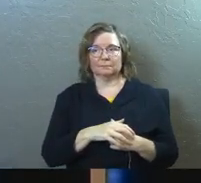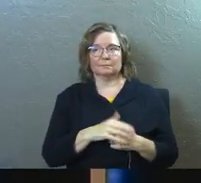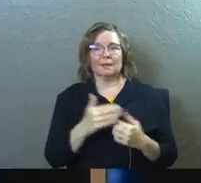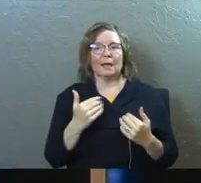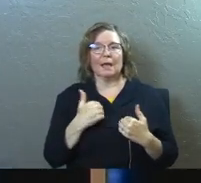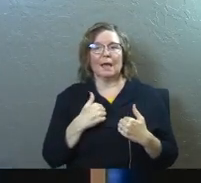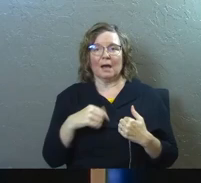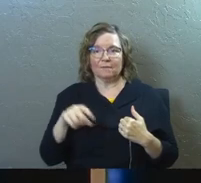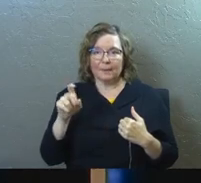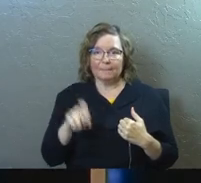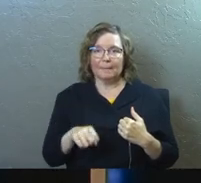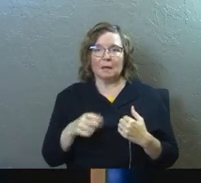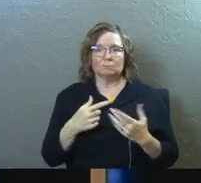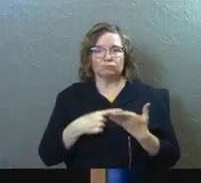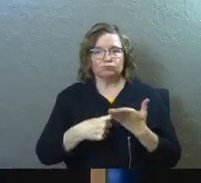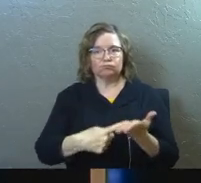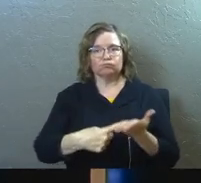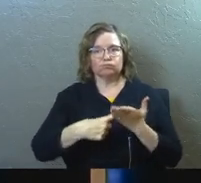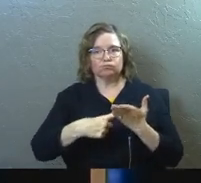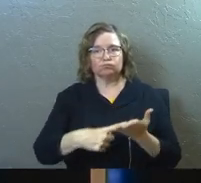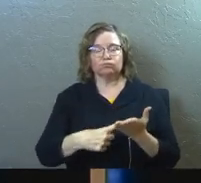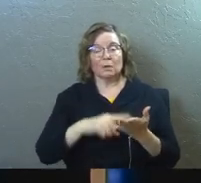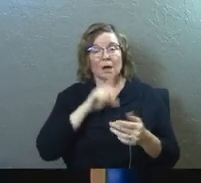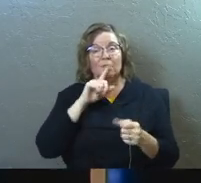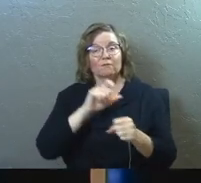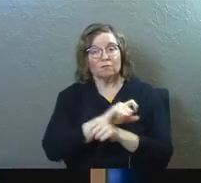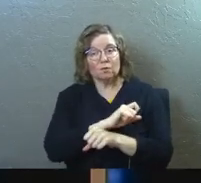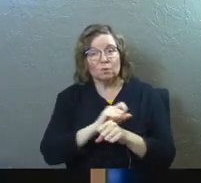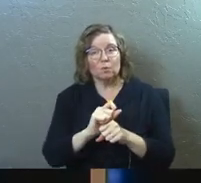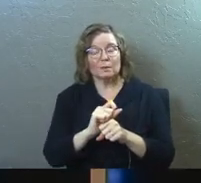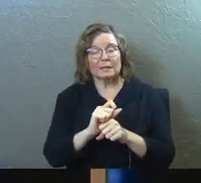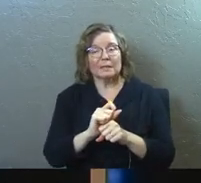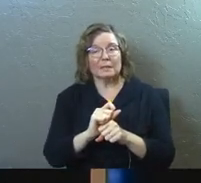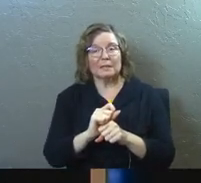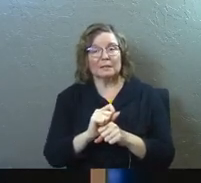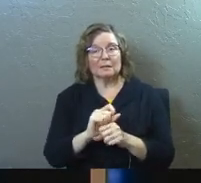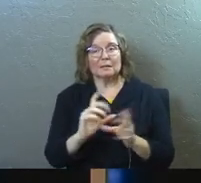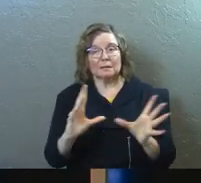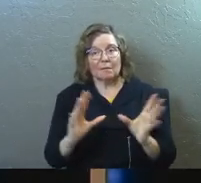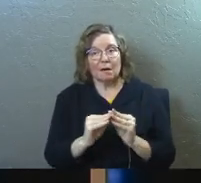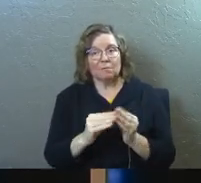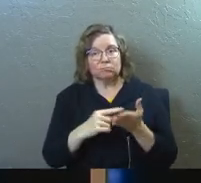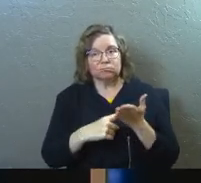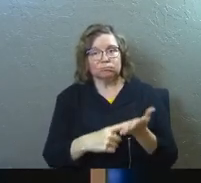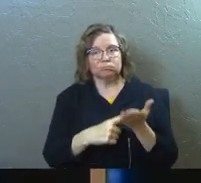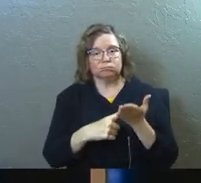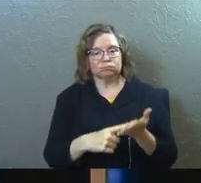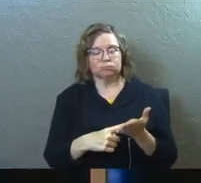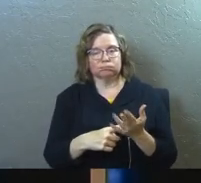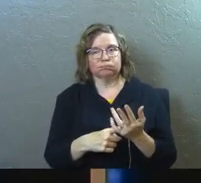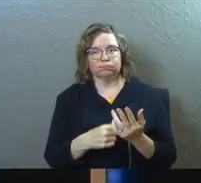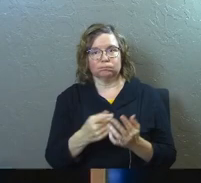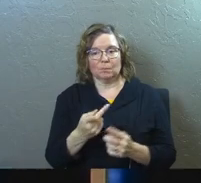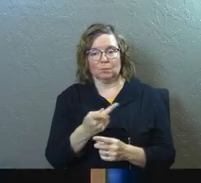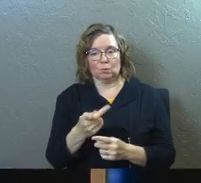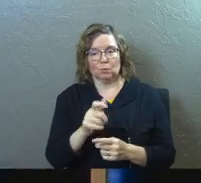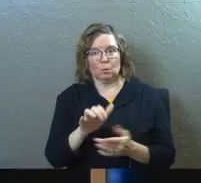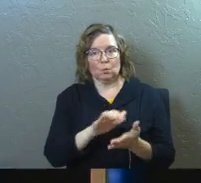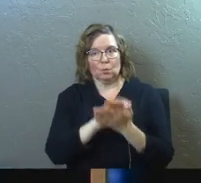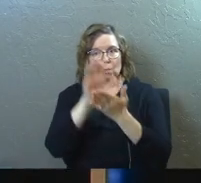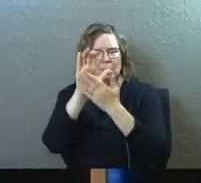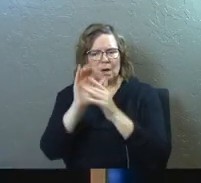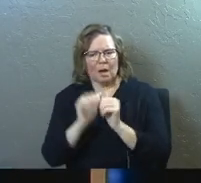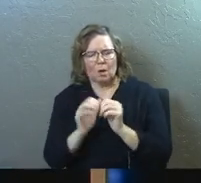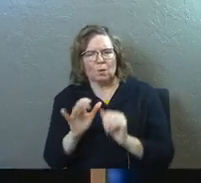date and have a must do conversation. A for real summit conversation between you and your loved one.